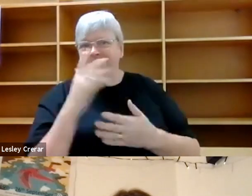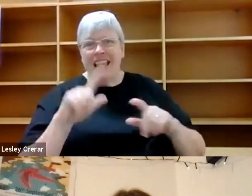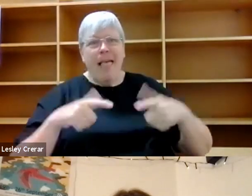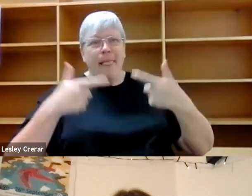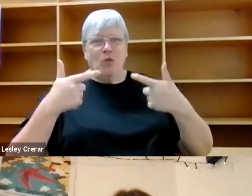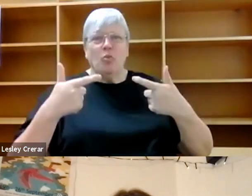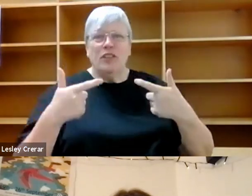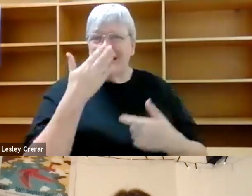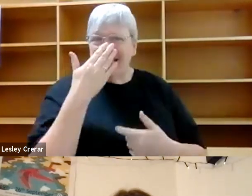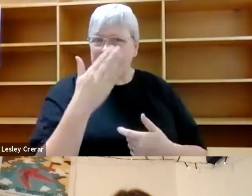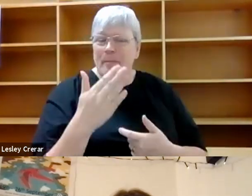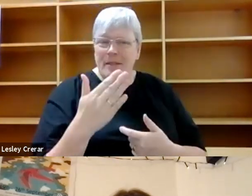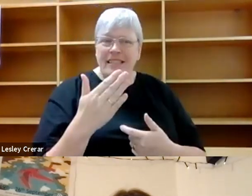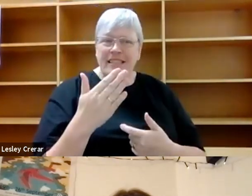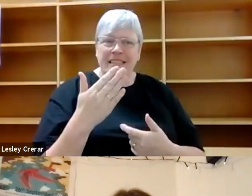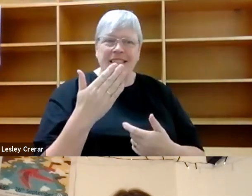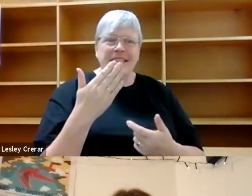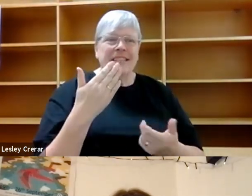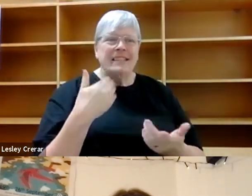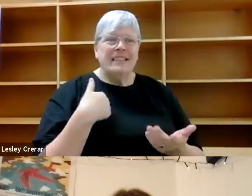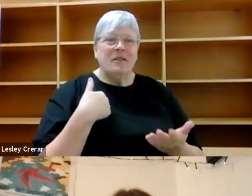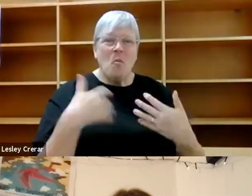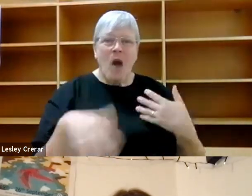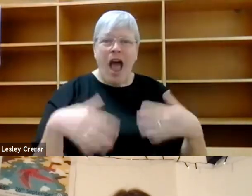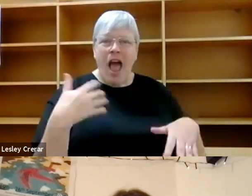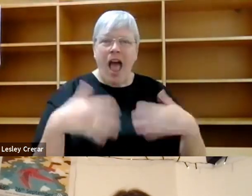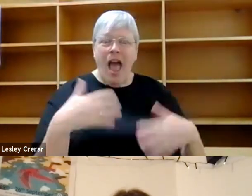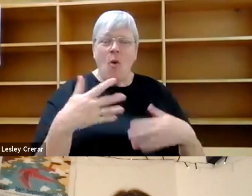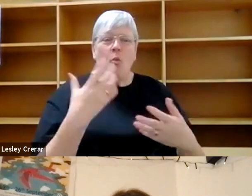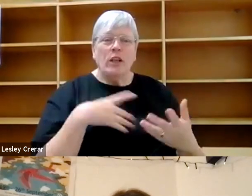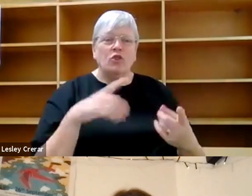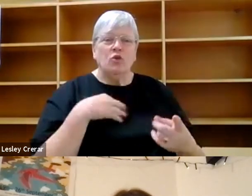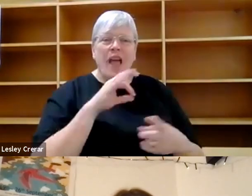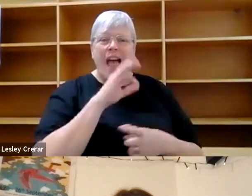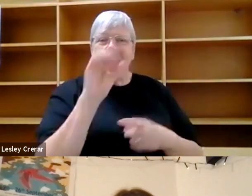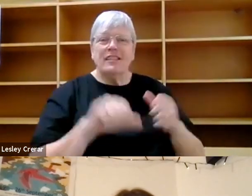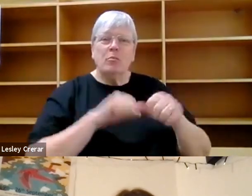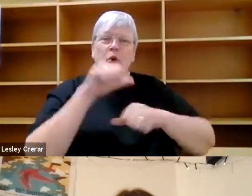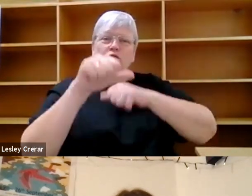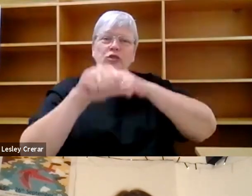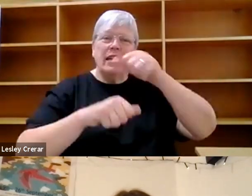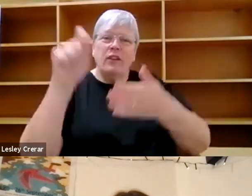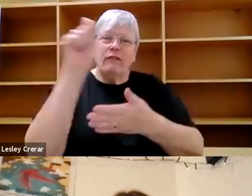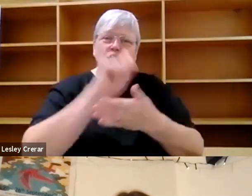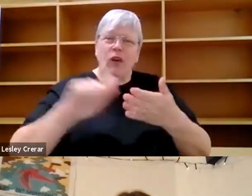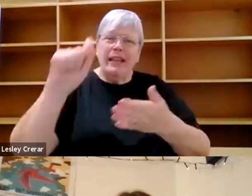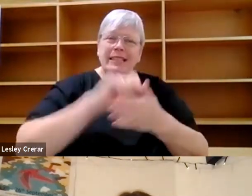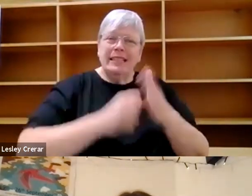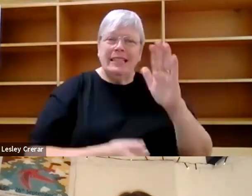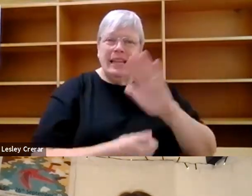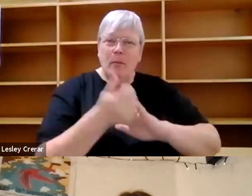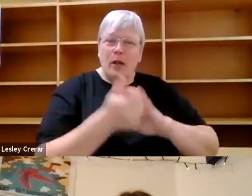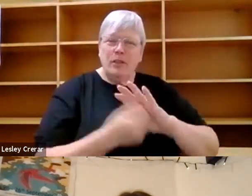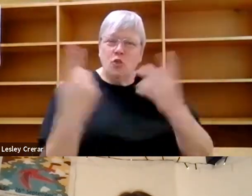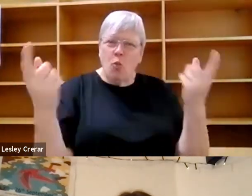with polyphony. And I wanted to ask what the process of writing that and having it published was like, and what, what